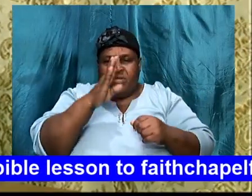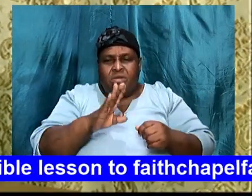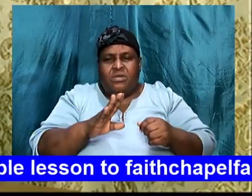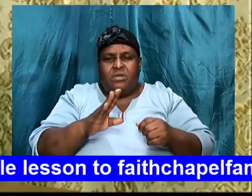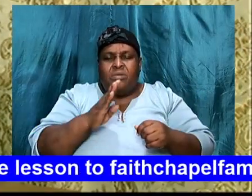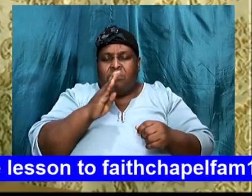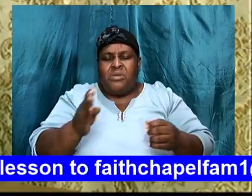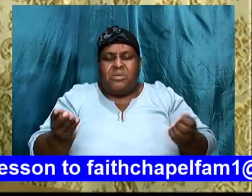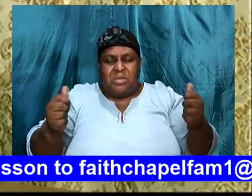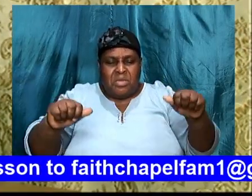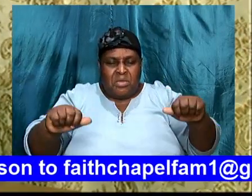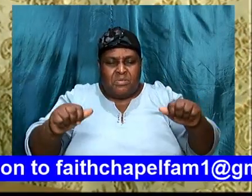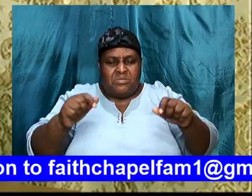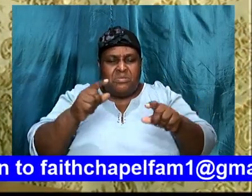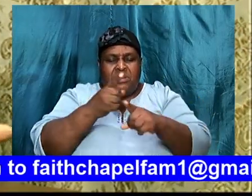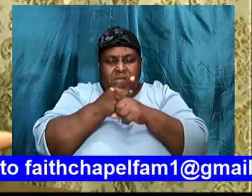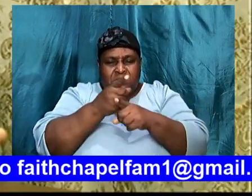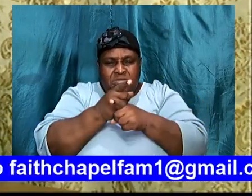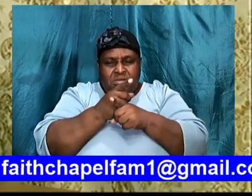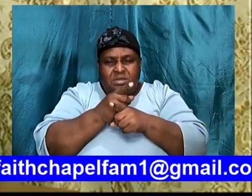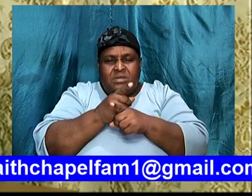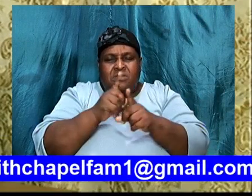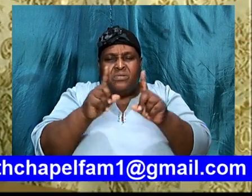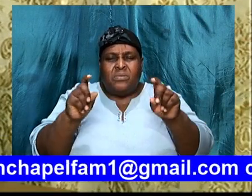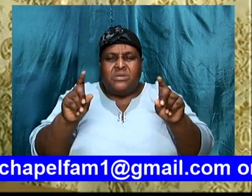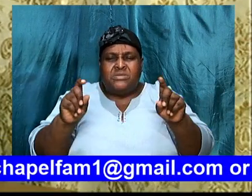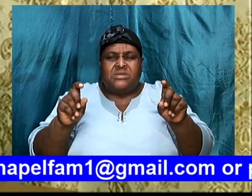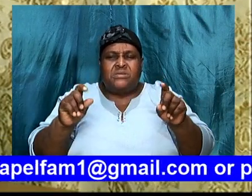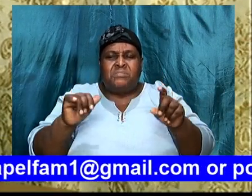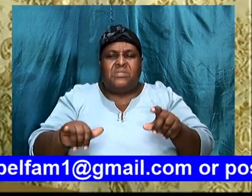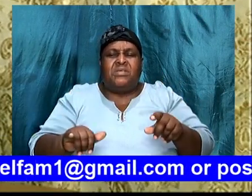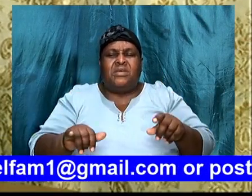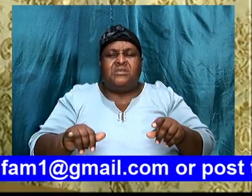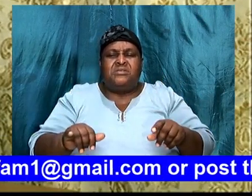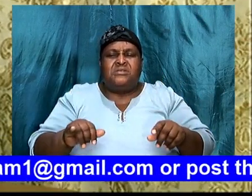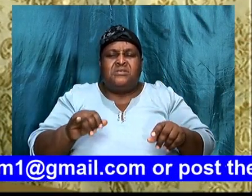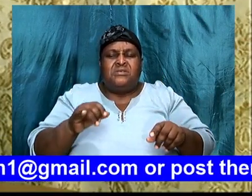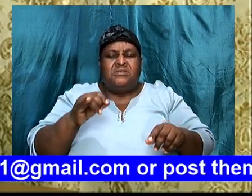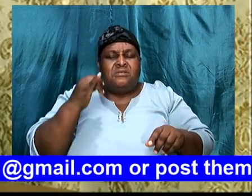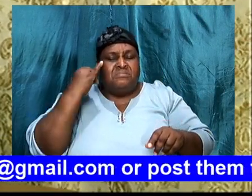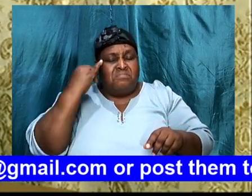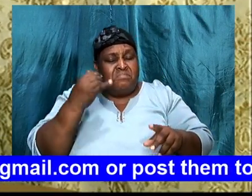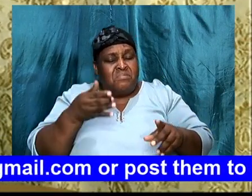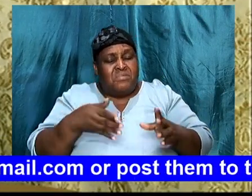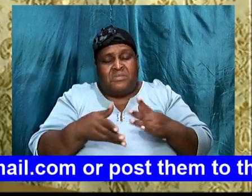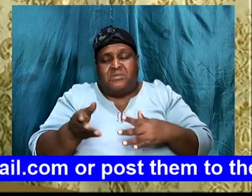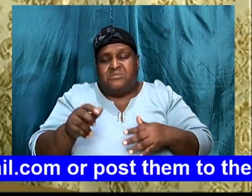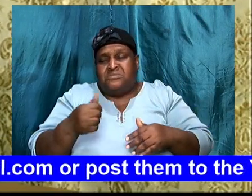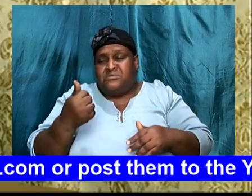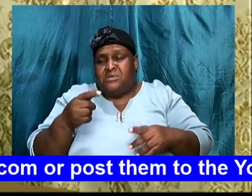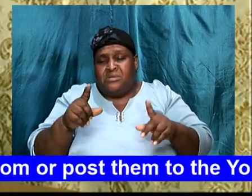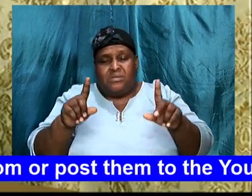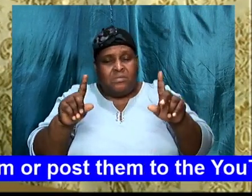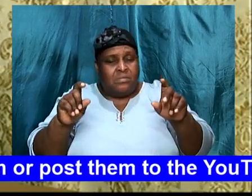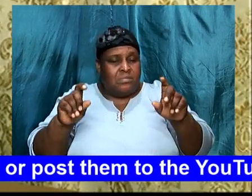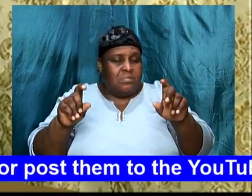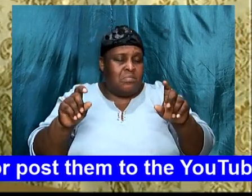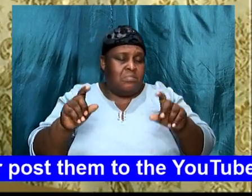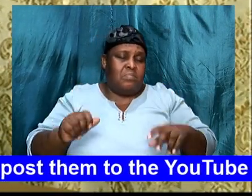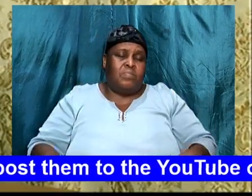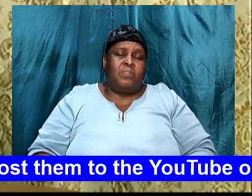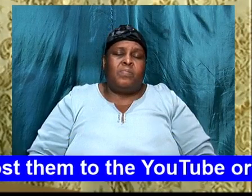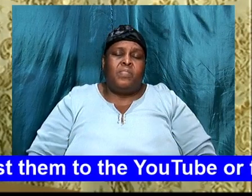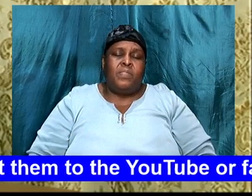able to answer the questions. That is if there are any questions, amen, bless the Lord. So,